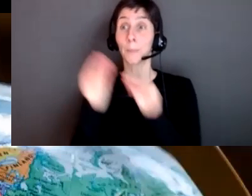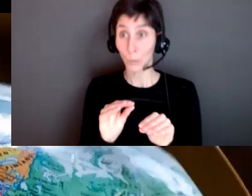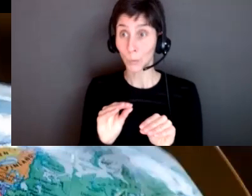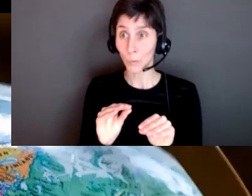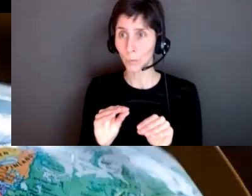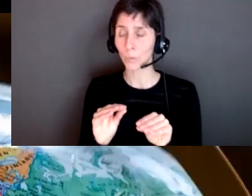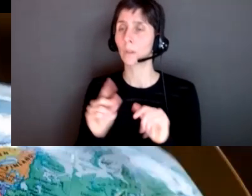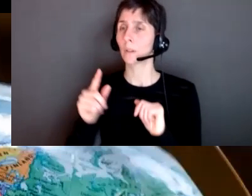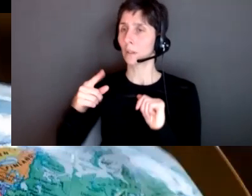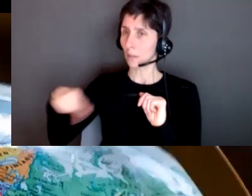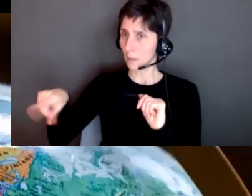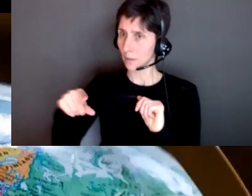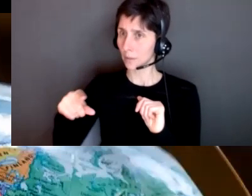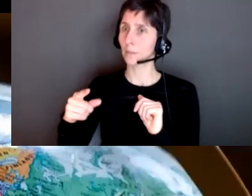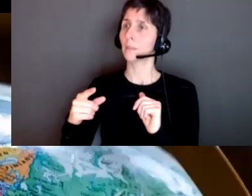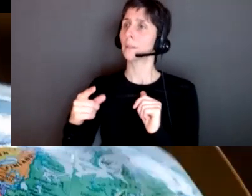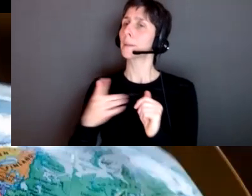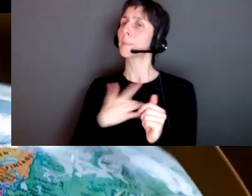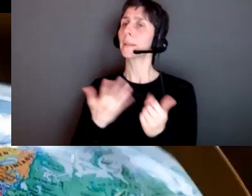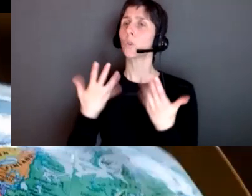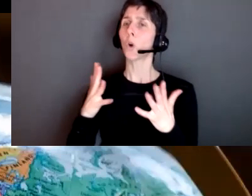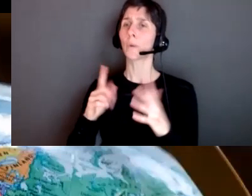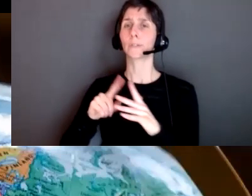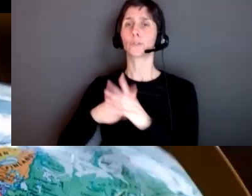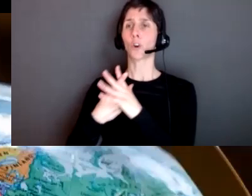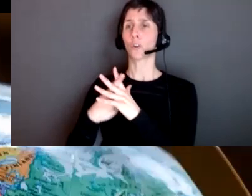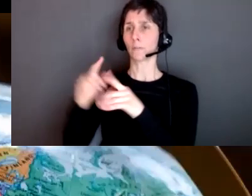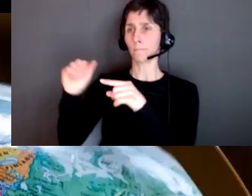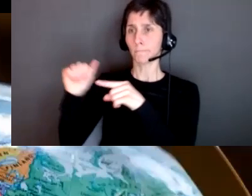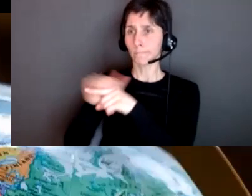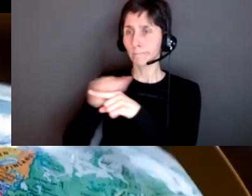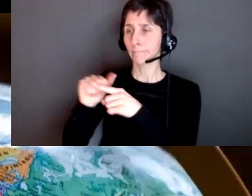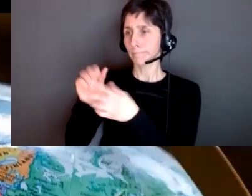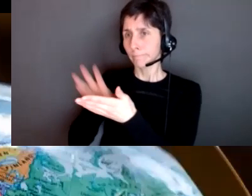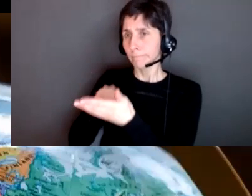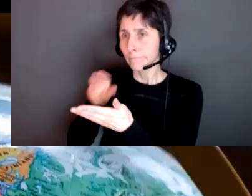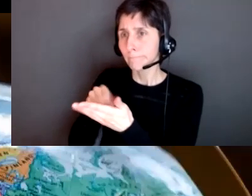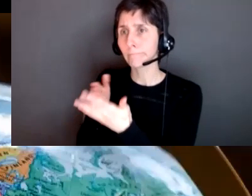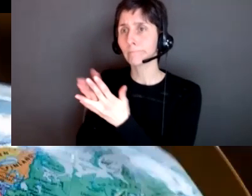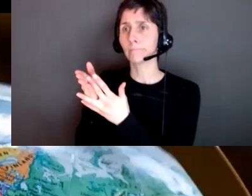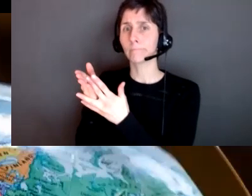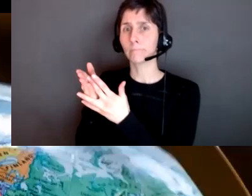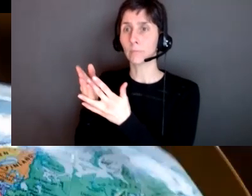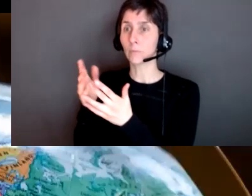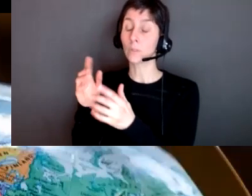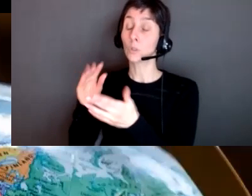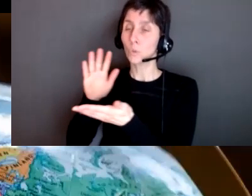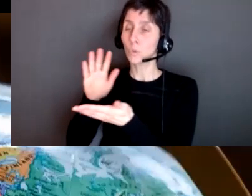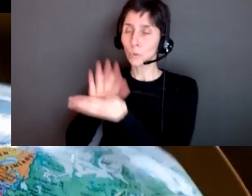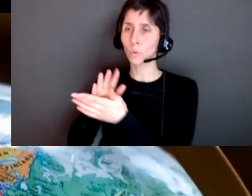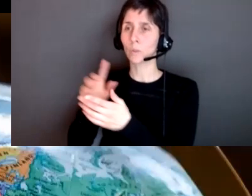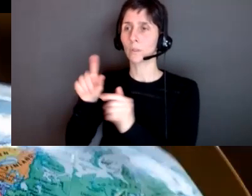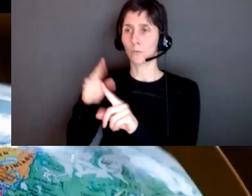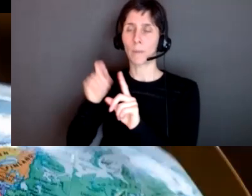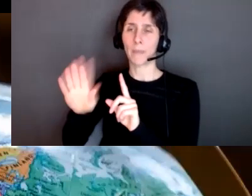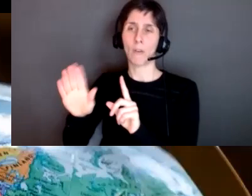um some sort of formal background in uh with education like they have been to school before in their home countries so they